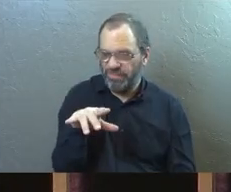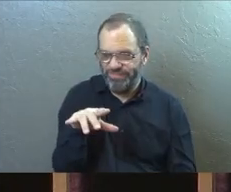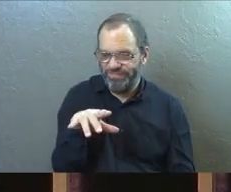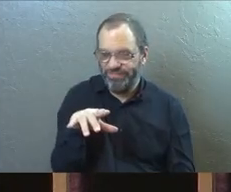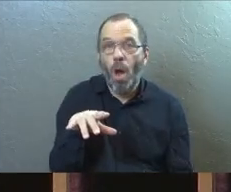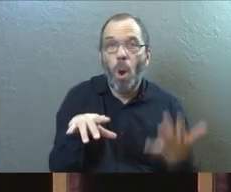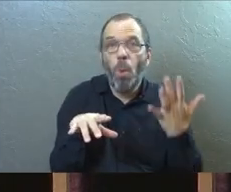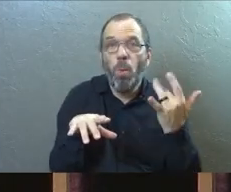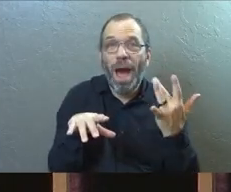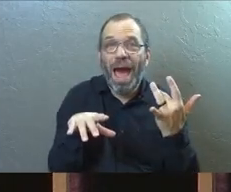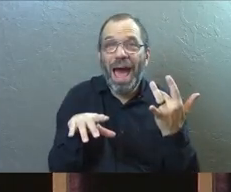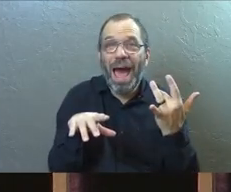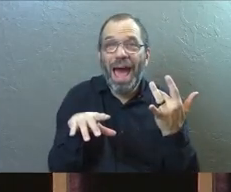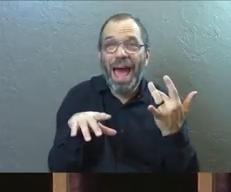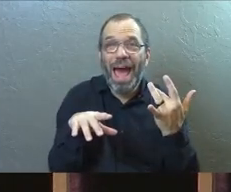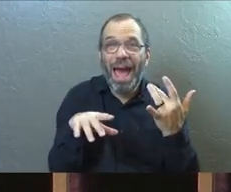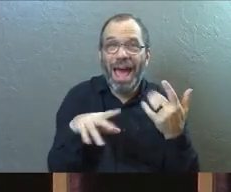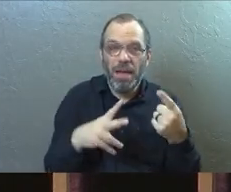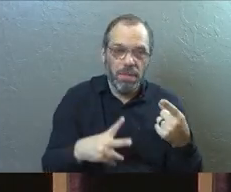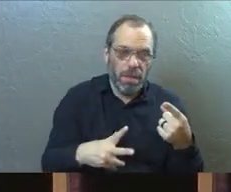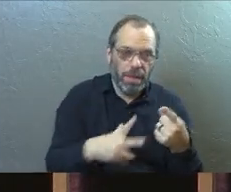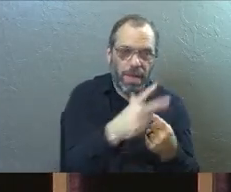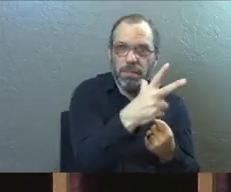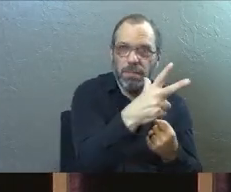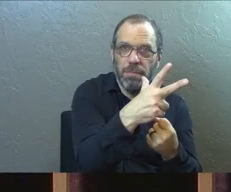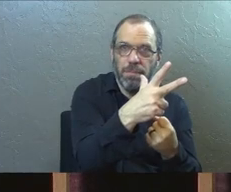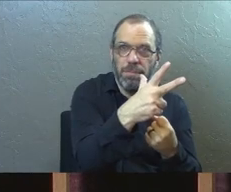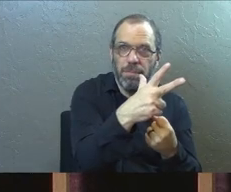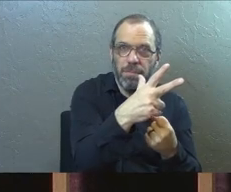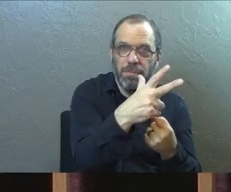Why? Because it's not connected anymore.